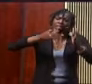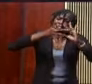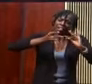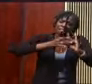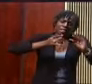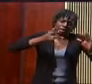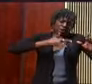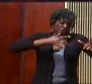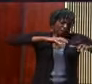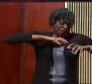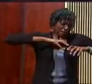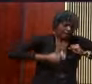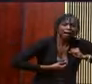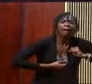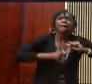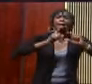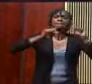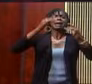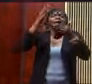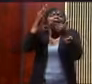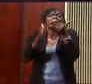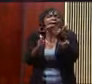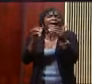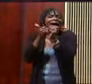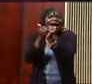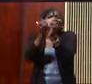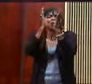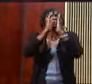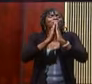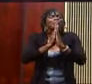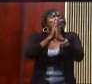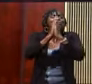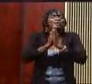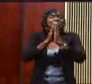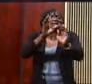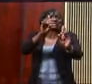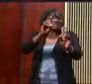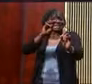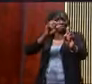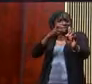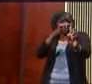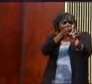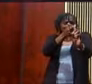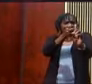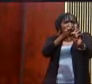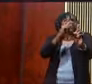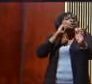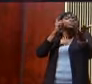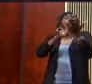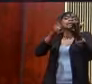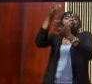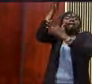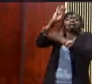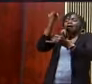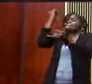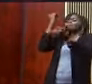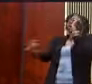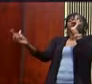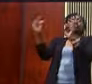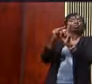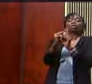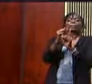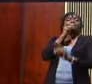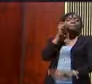but then he would close in prayer because DMX recognized that God is going to have the last word.